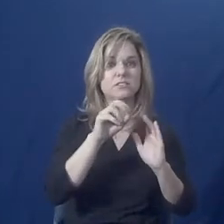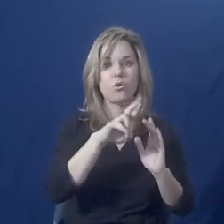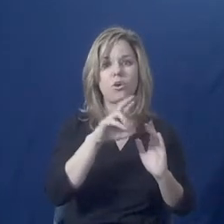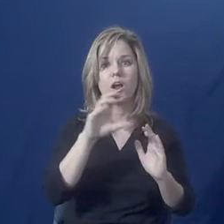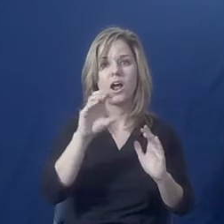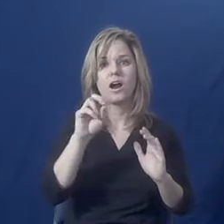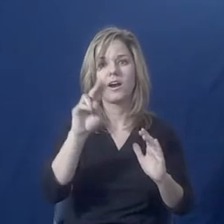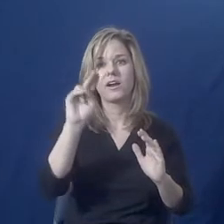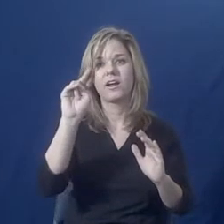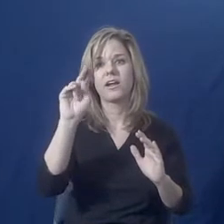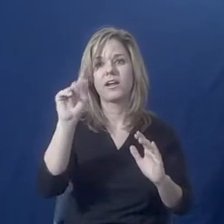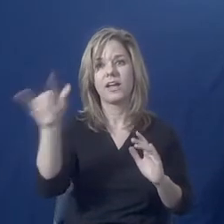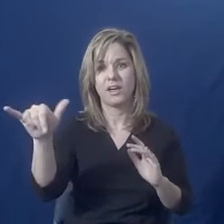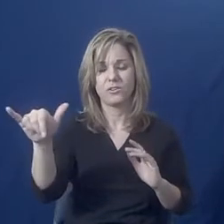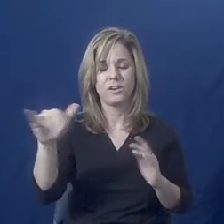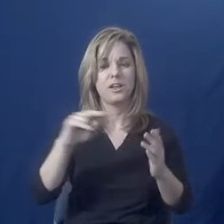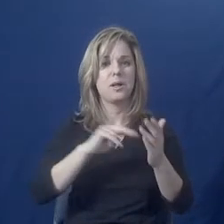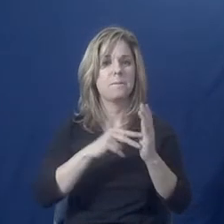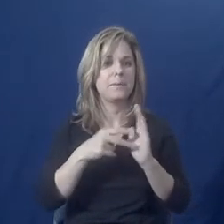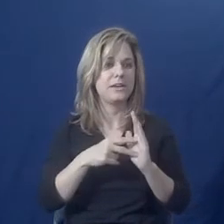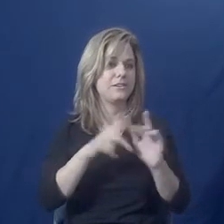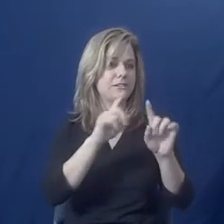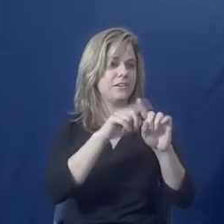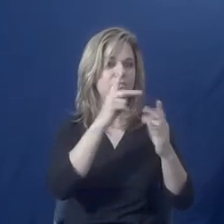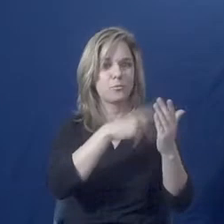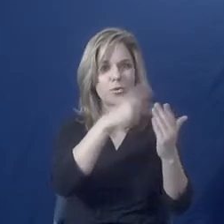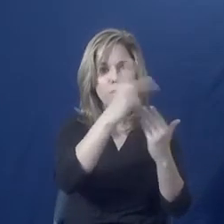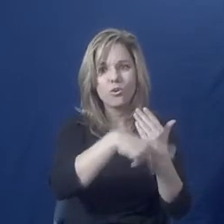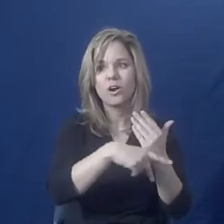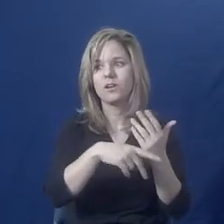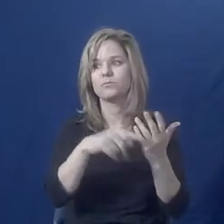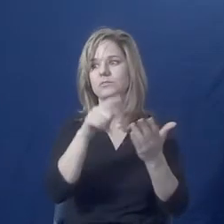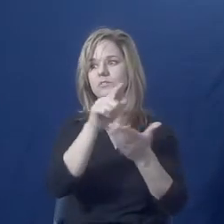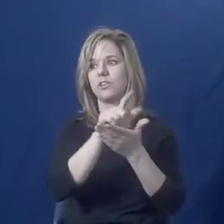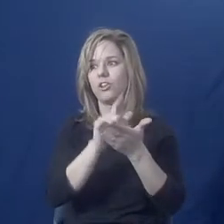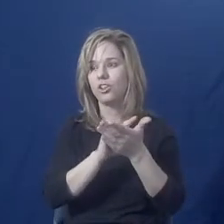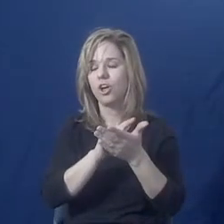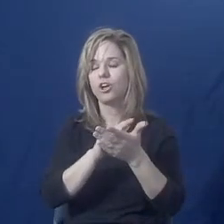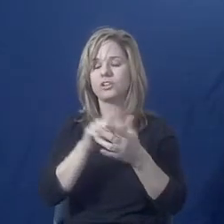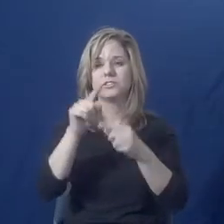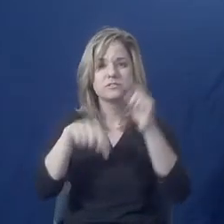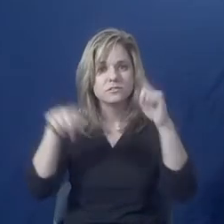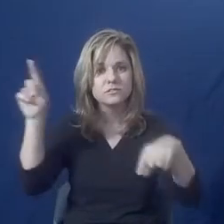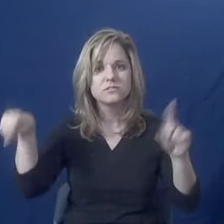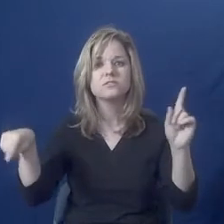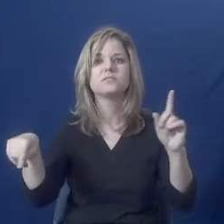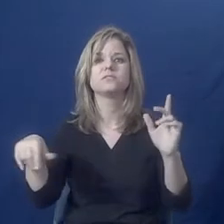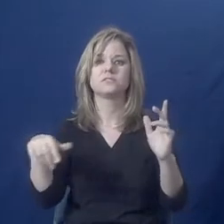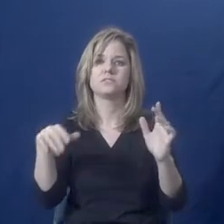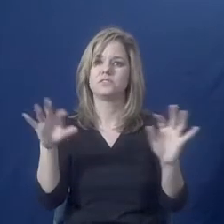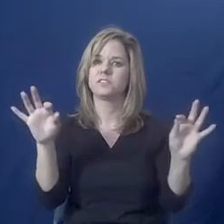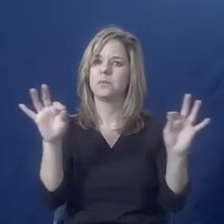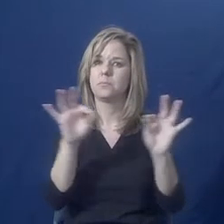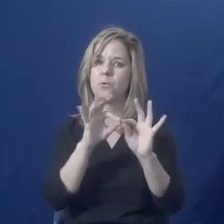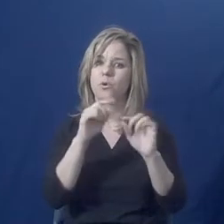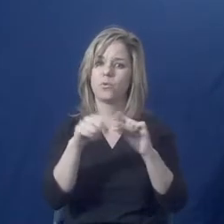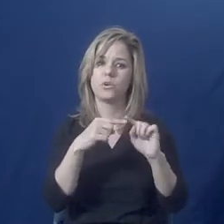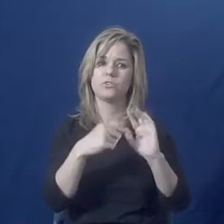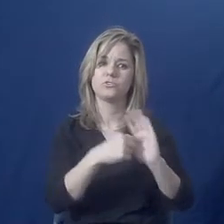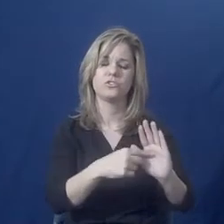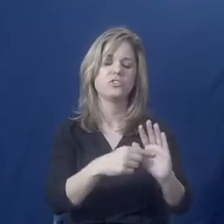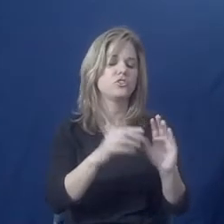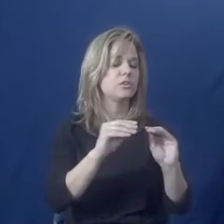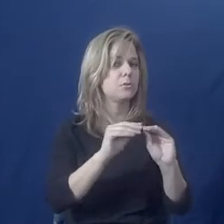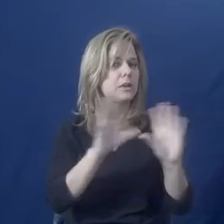programs, state laws change. So again, really important to present information very clearly in case a survivor hasn't gotten that